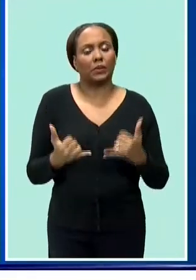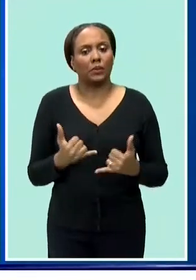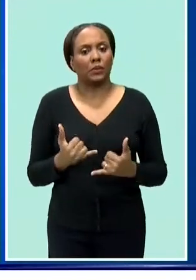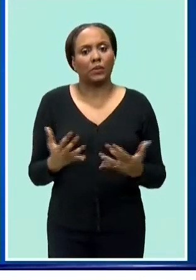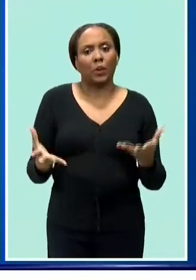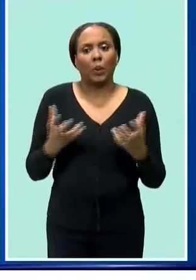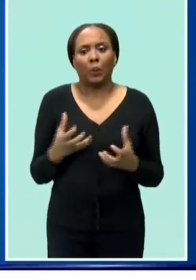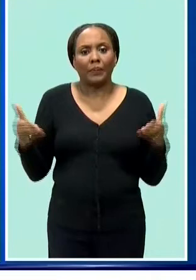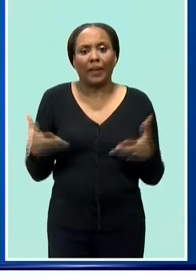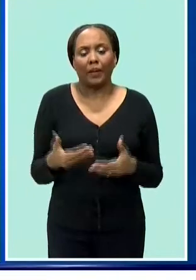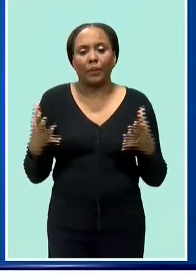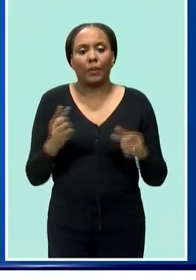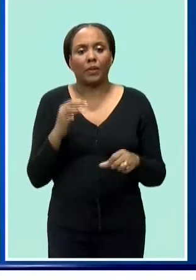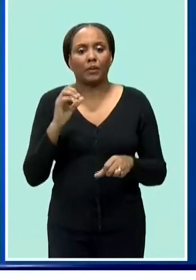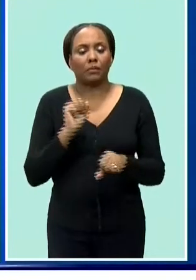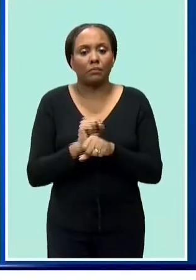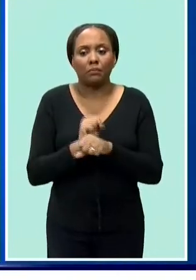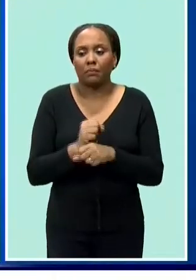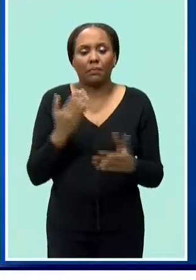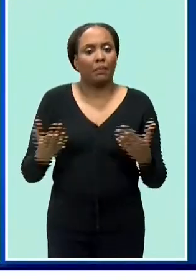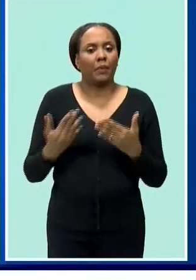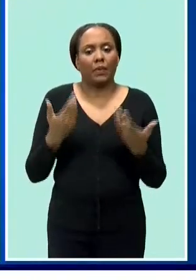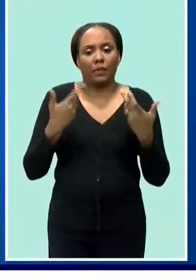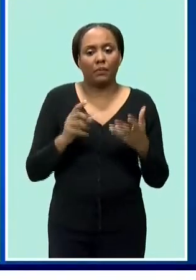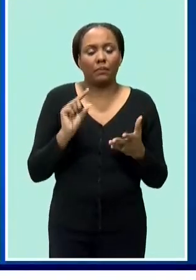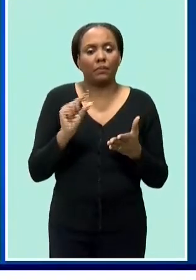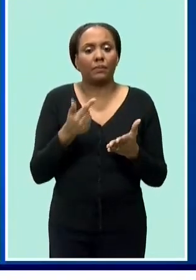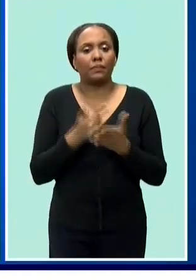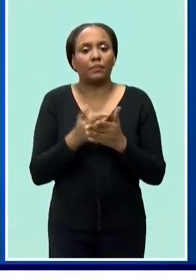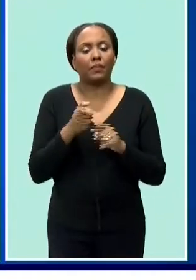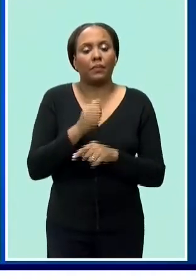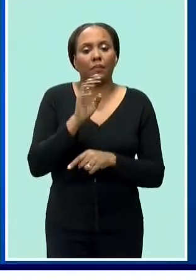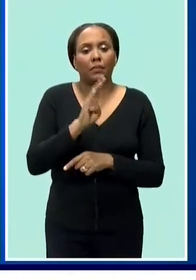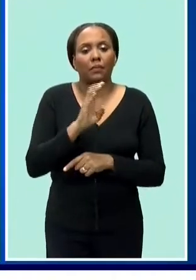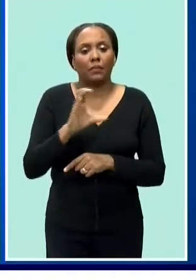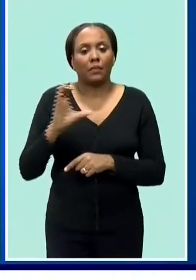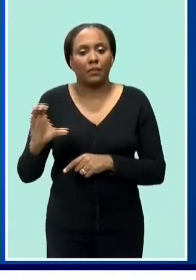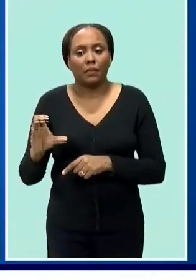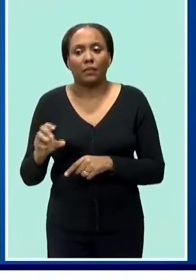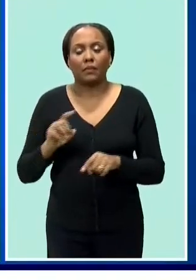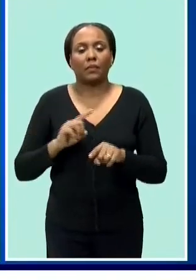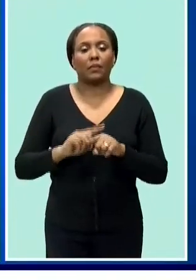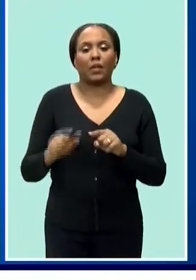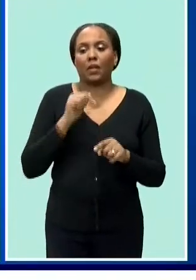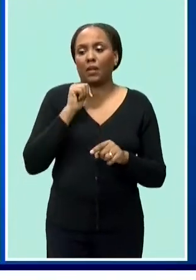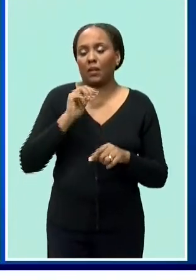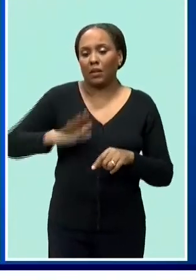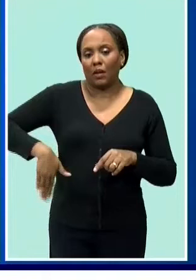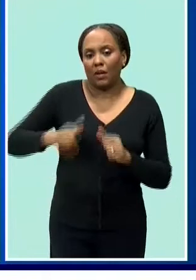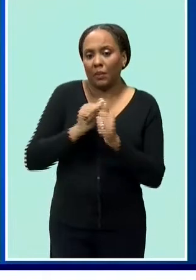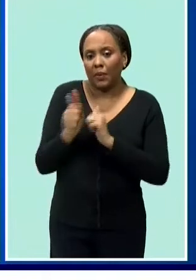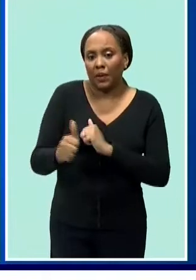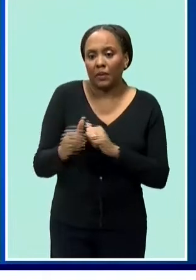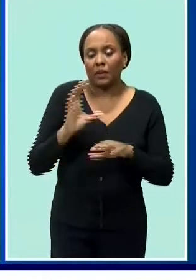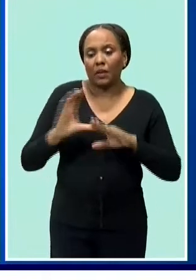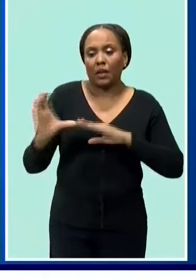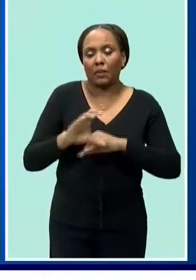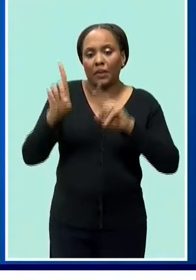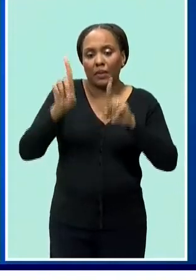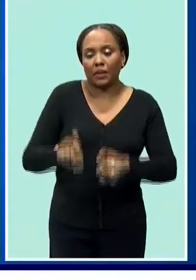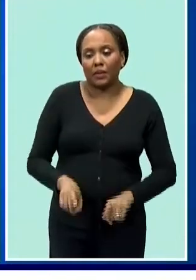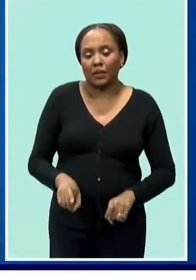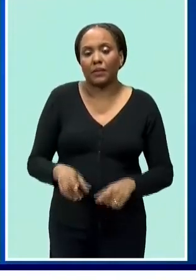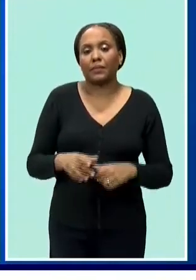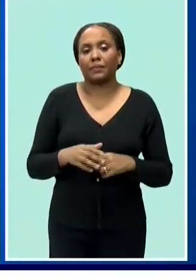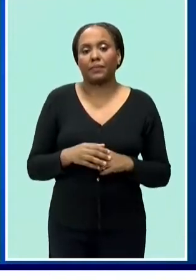those who would have graduated from community college but would not have passed the region regional exam and that is to